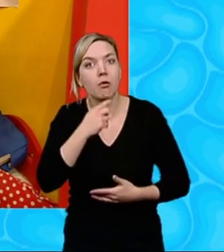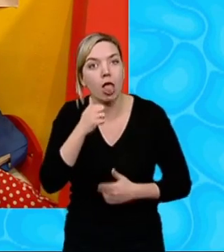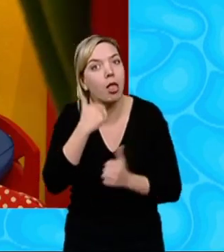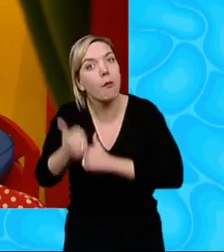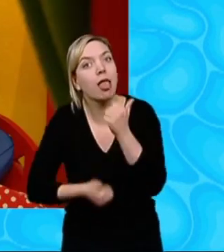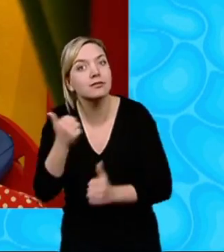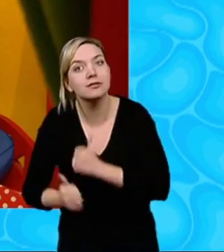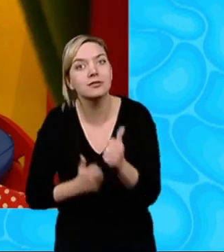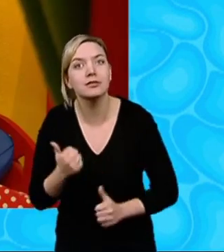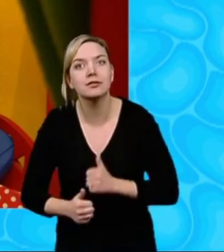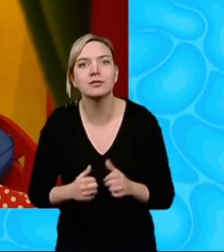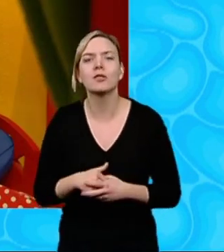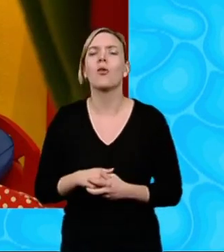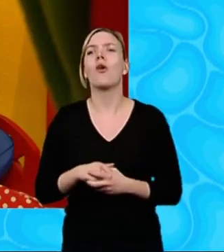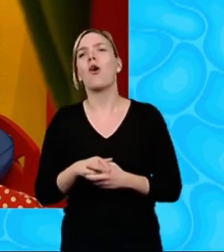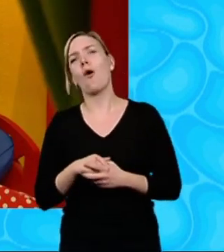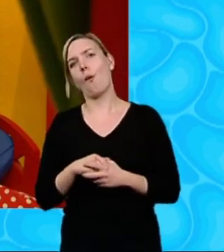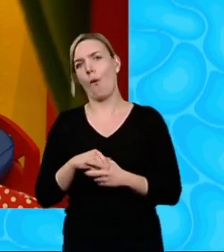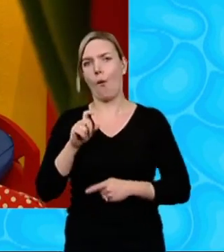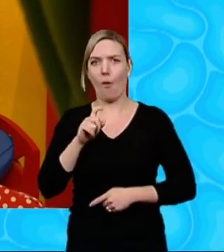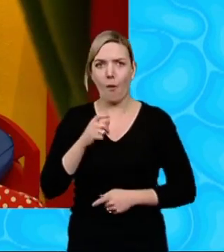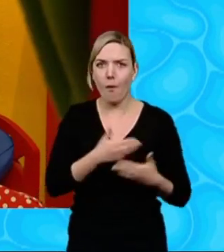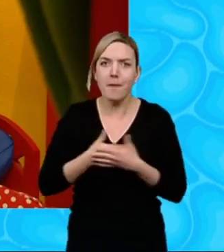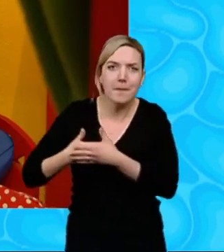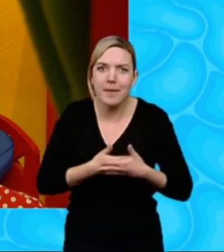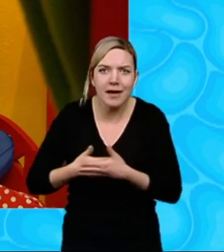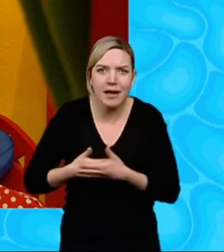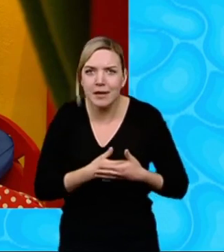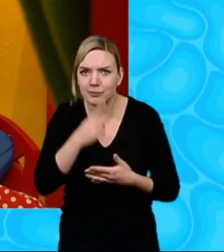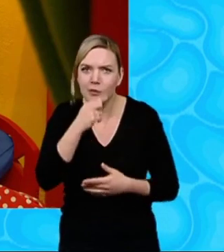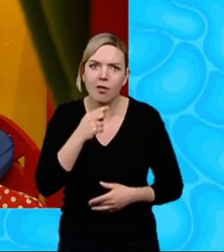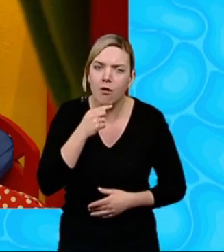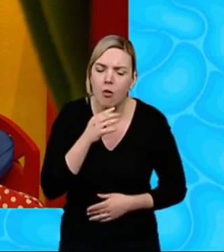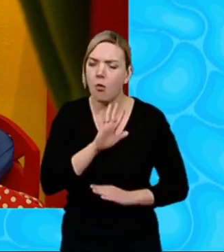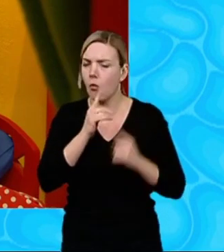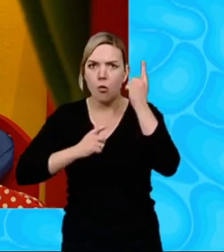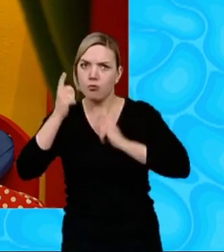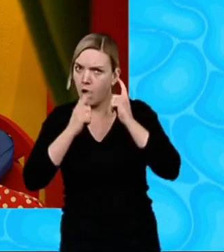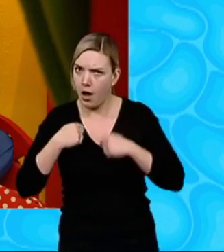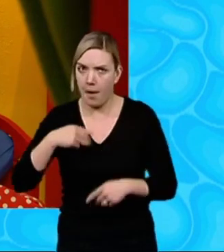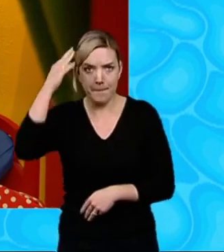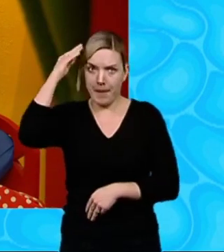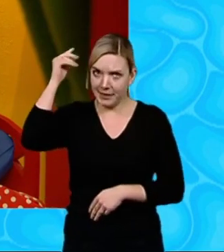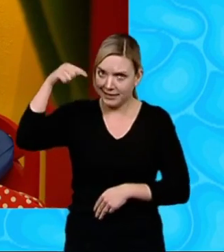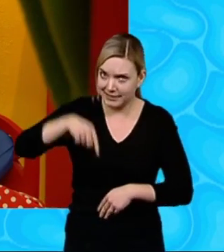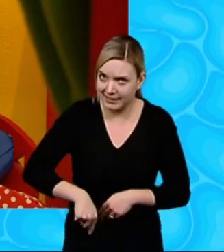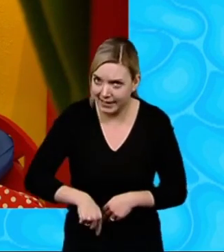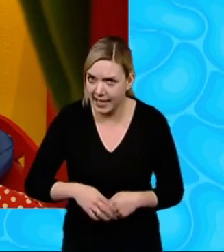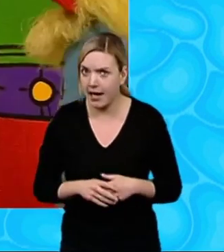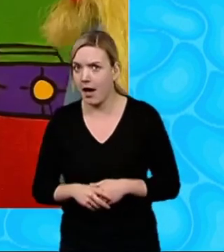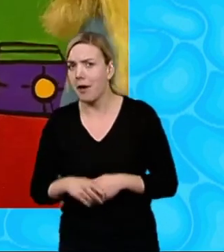Oh, little baby Dolly Don't cry Because Mummy's here Wah,